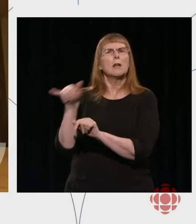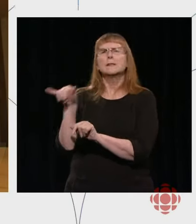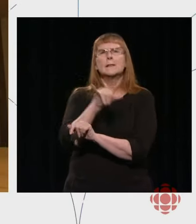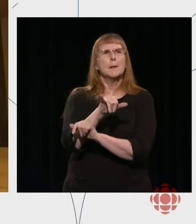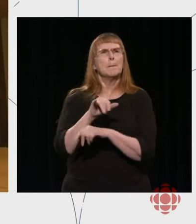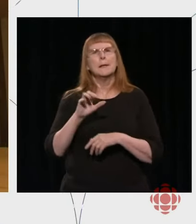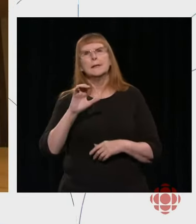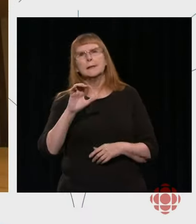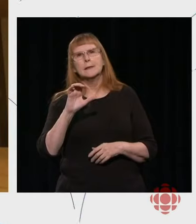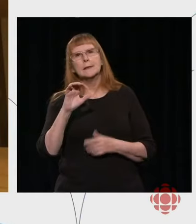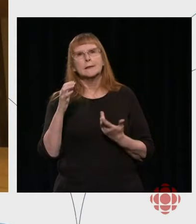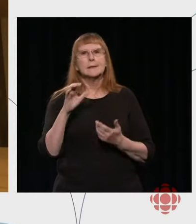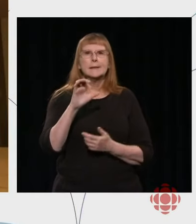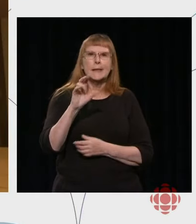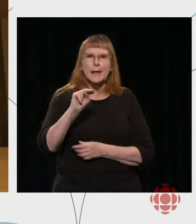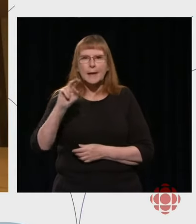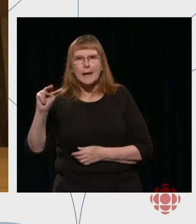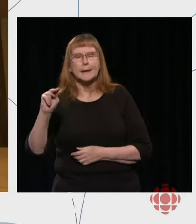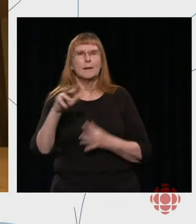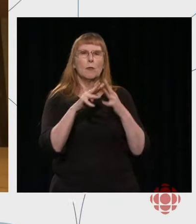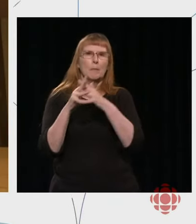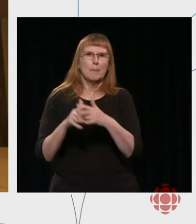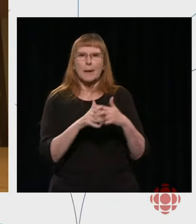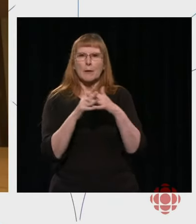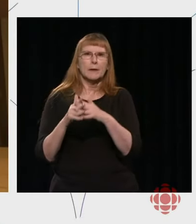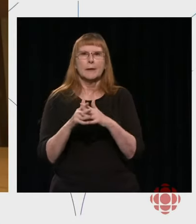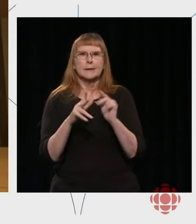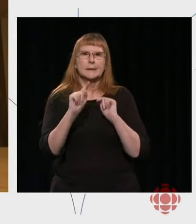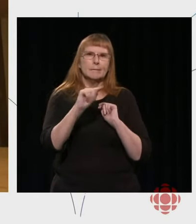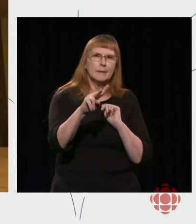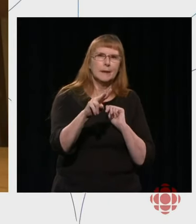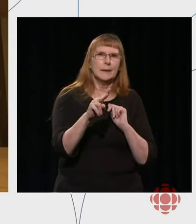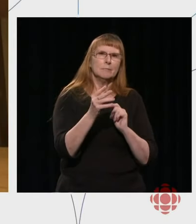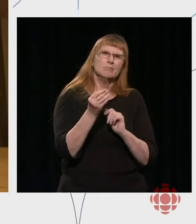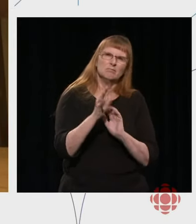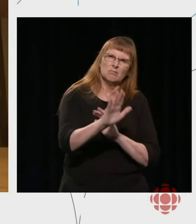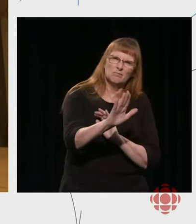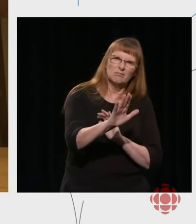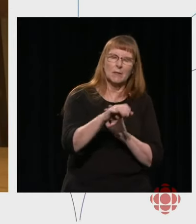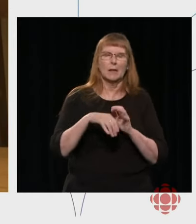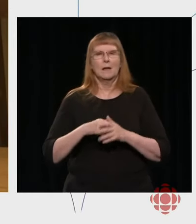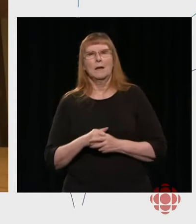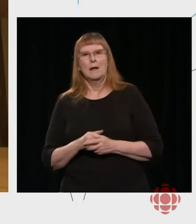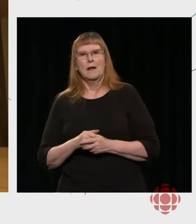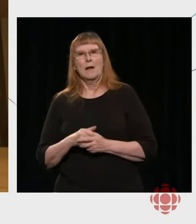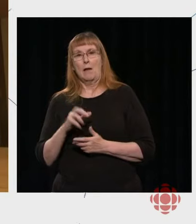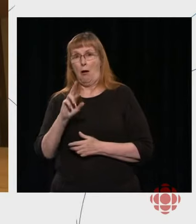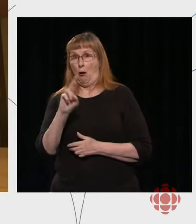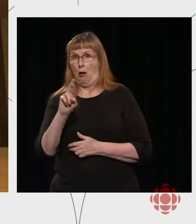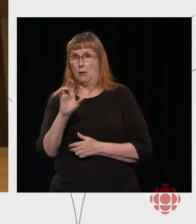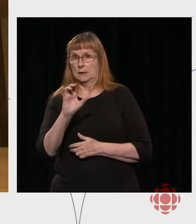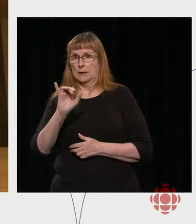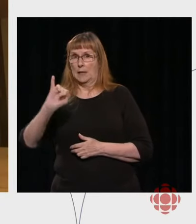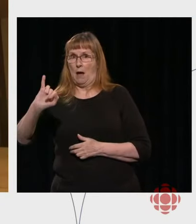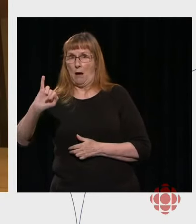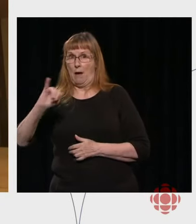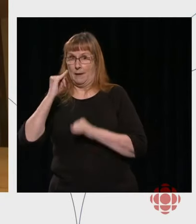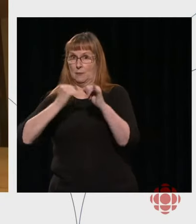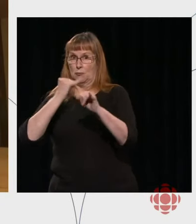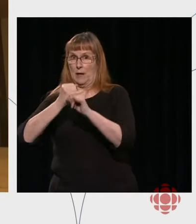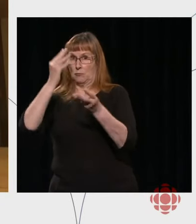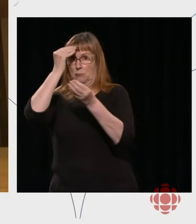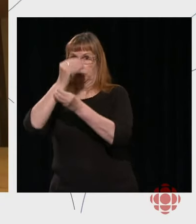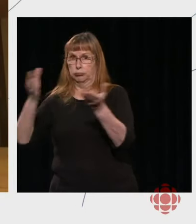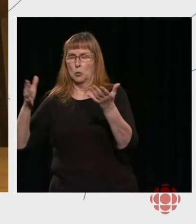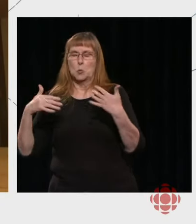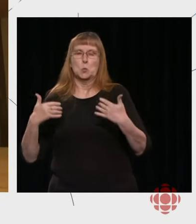confirm what Catherine said. The RCI mandate is extremely important for people around the world because they want to have